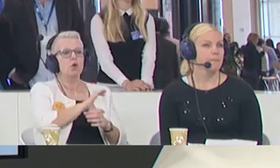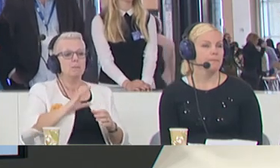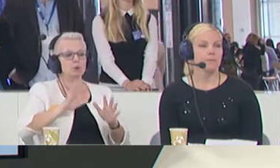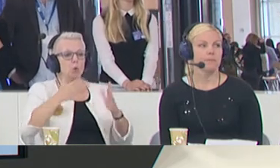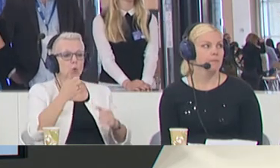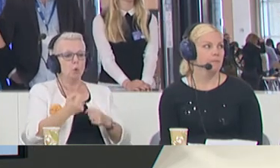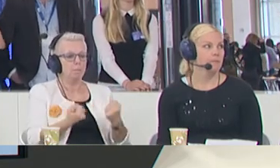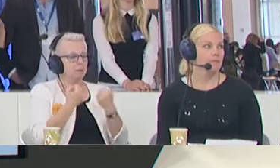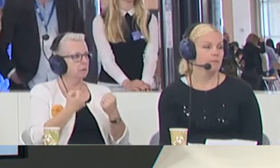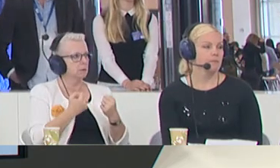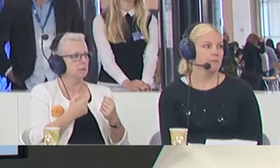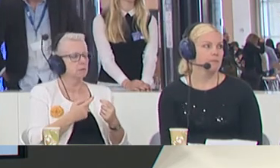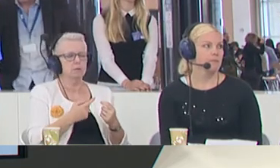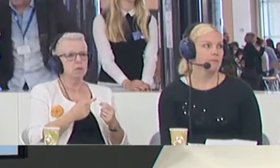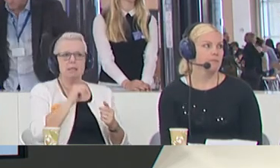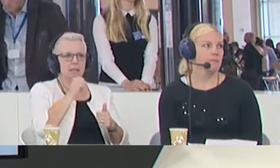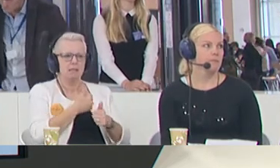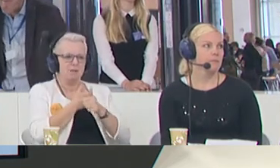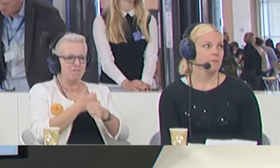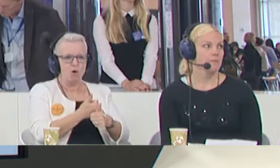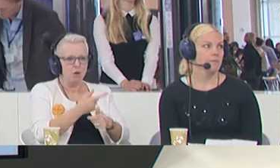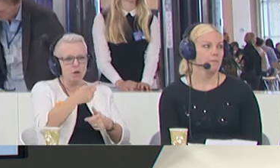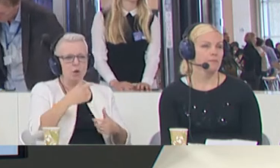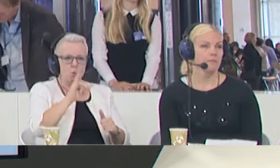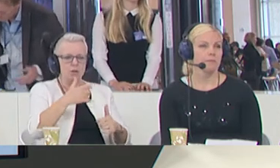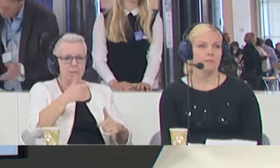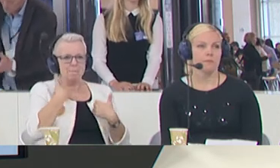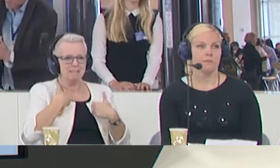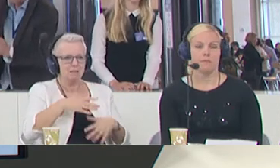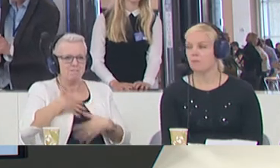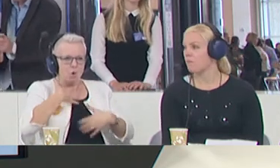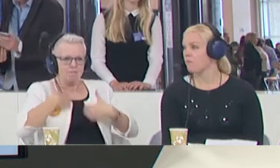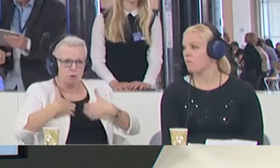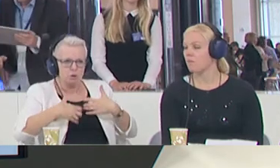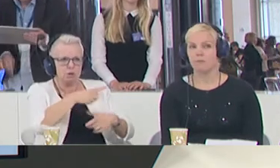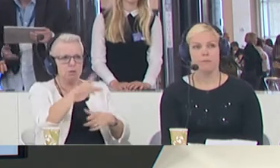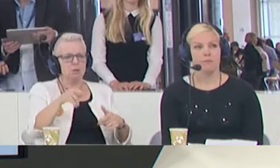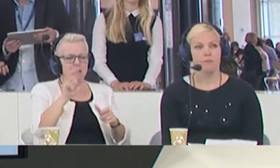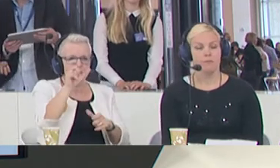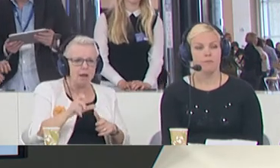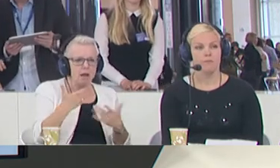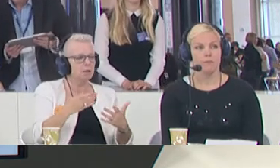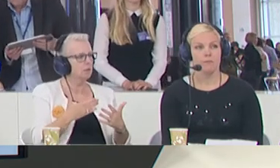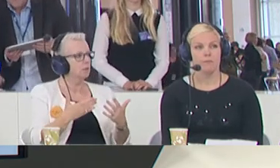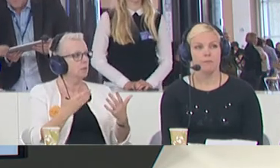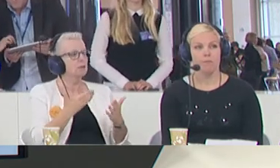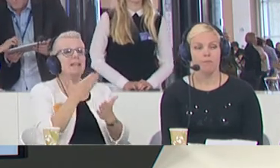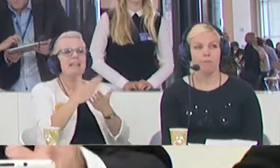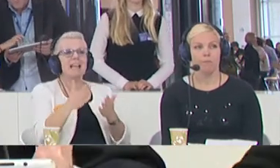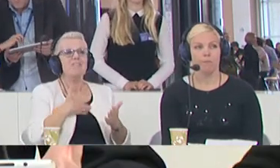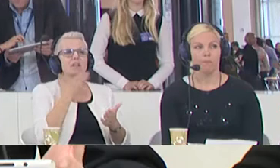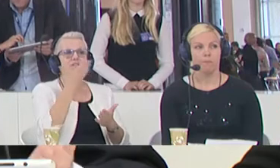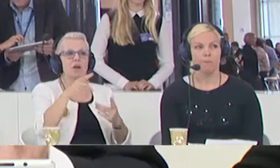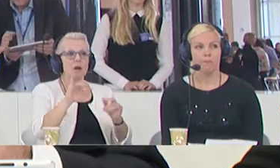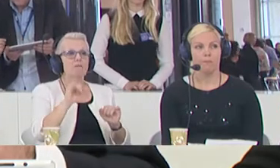is far behind the sense of frustration and fear within the member states, particularly in Italy at the moment as well. And part of the question which